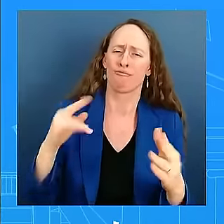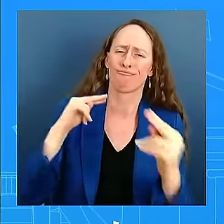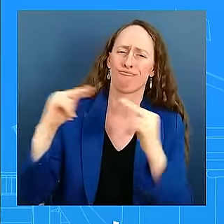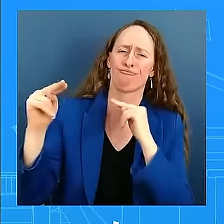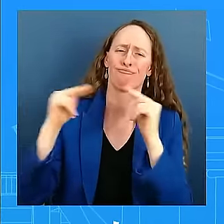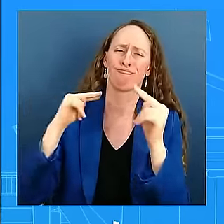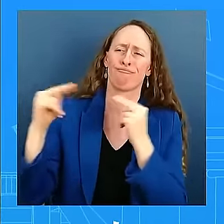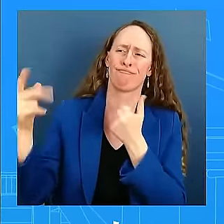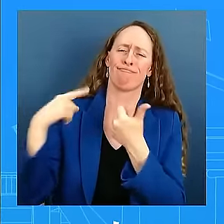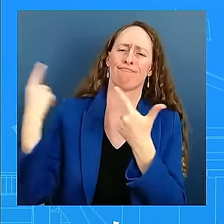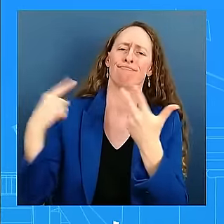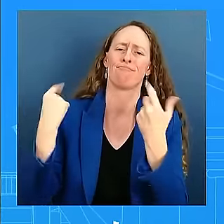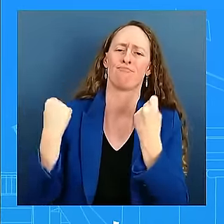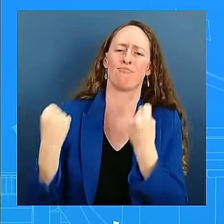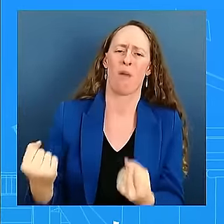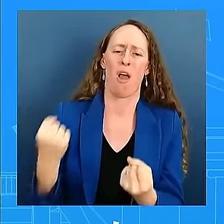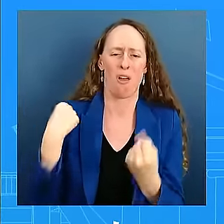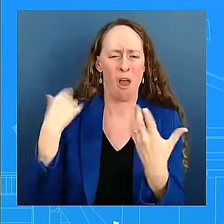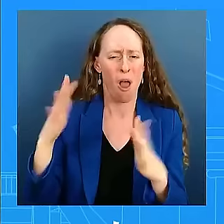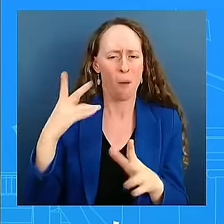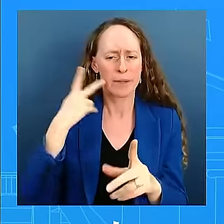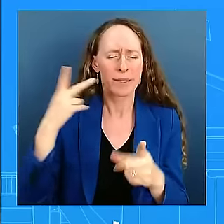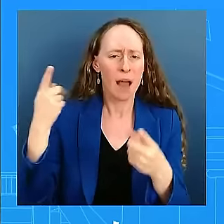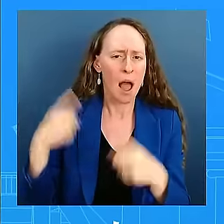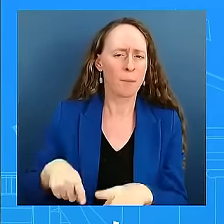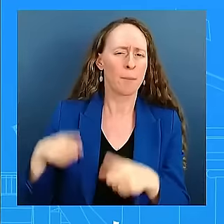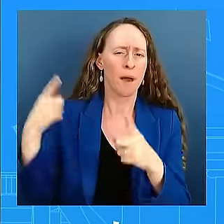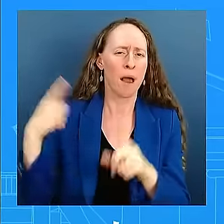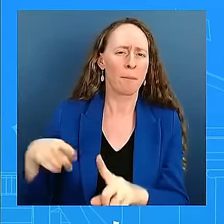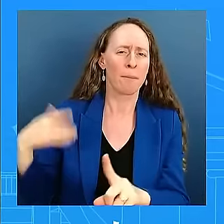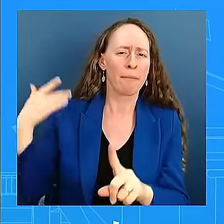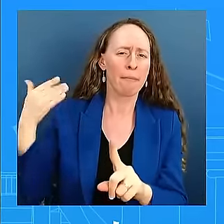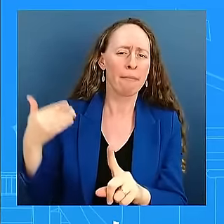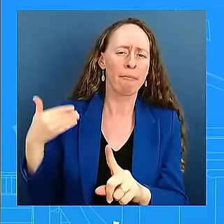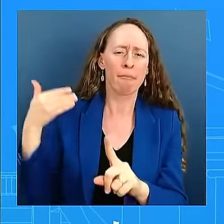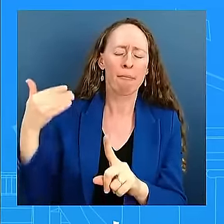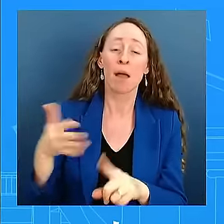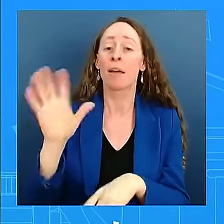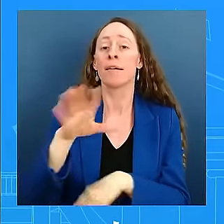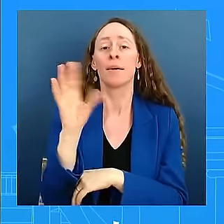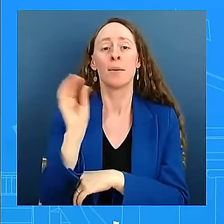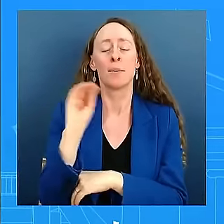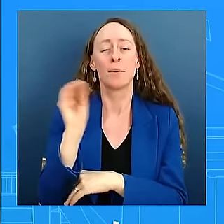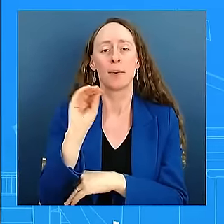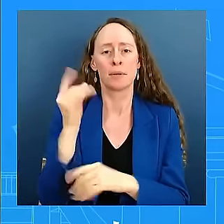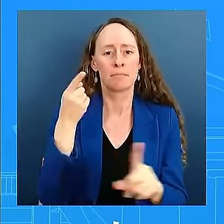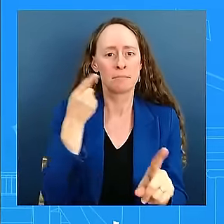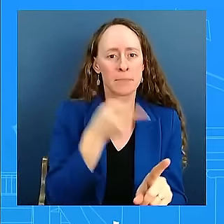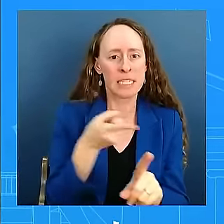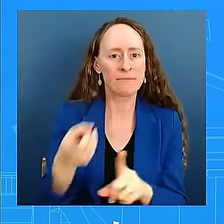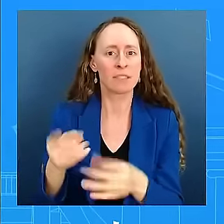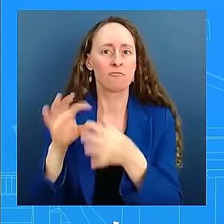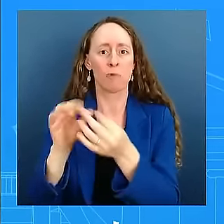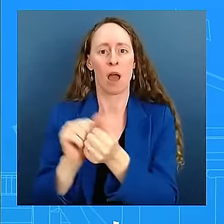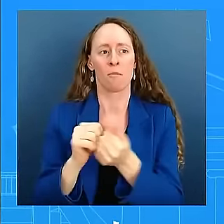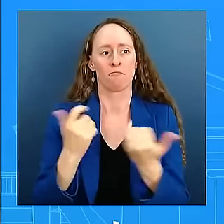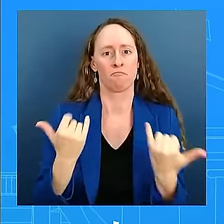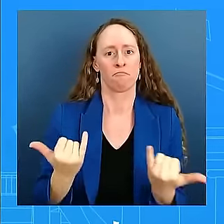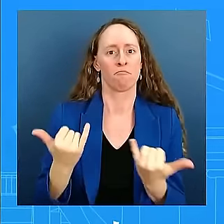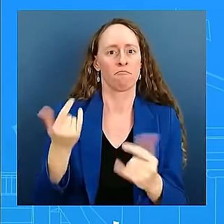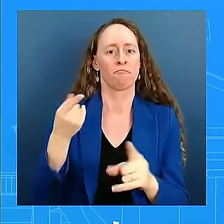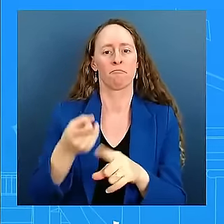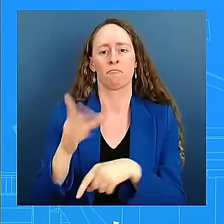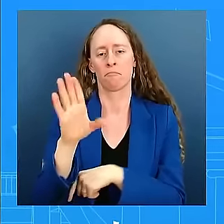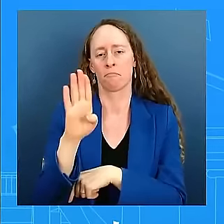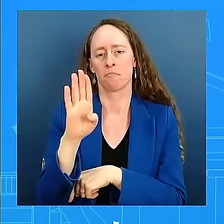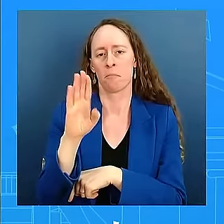what we've called for it. I don't have anything to share beyond that. We always believe that it is important for both sides to come to the table